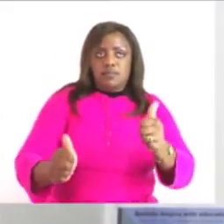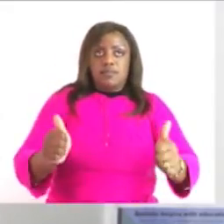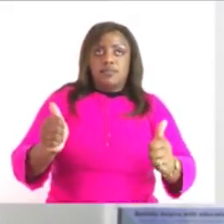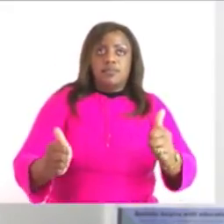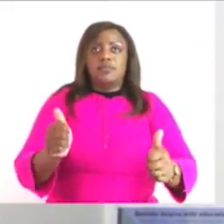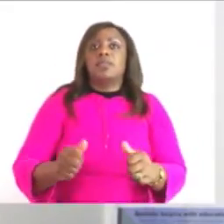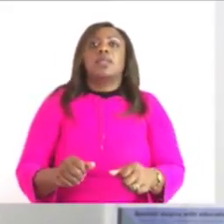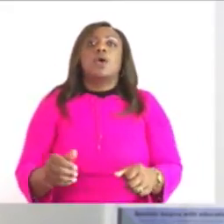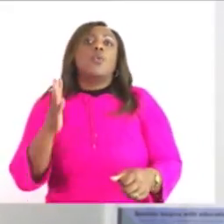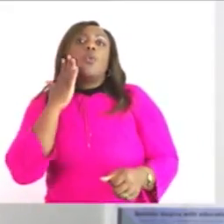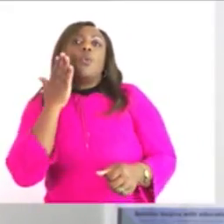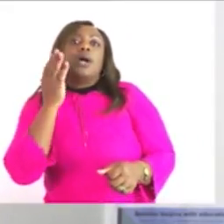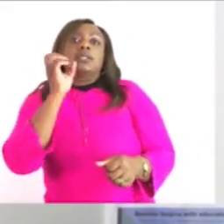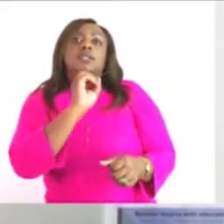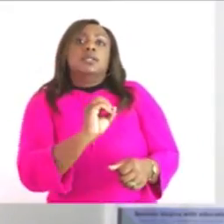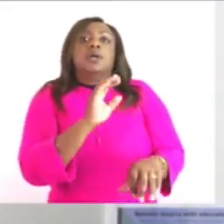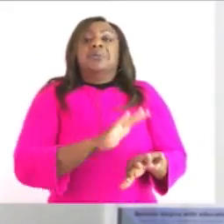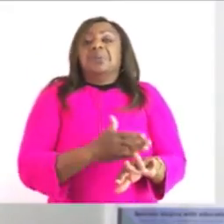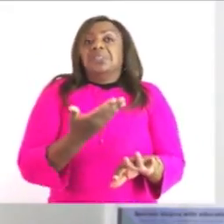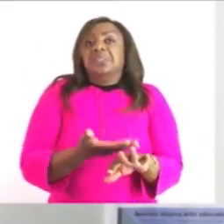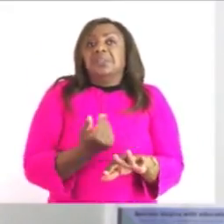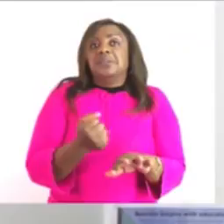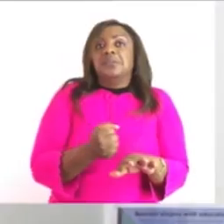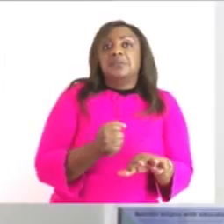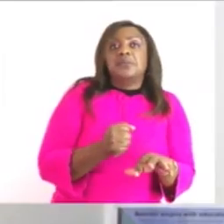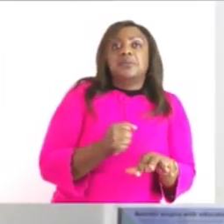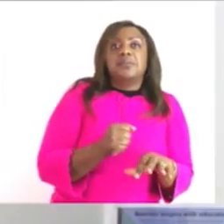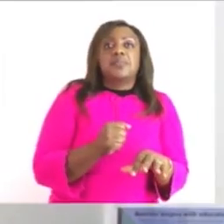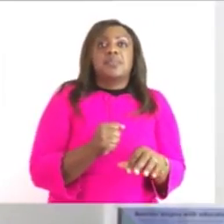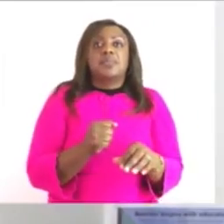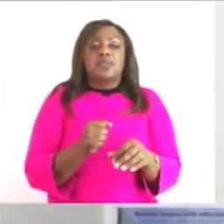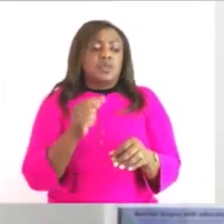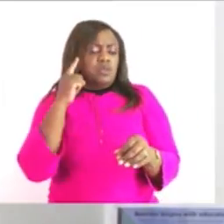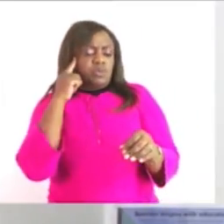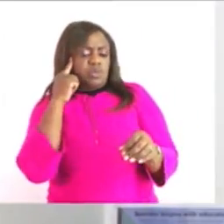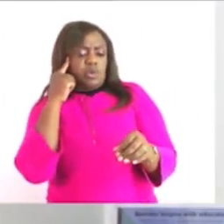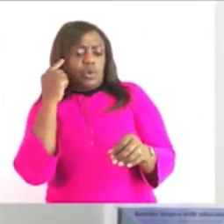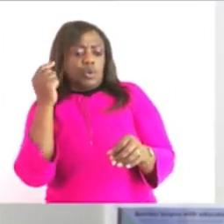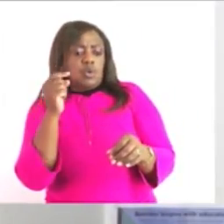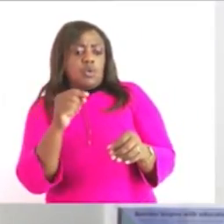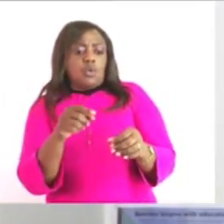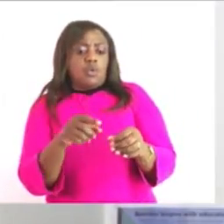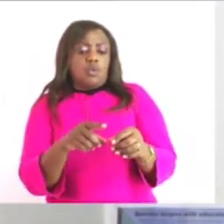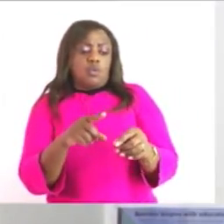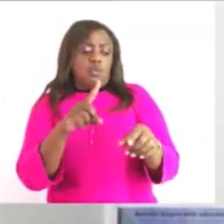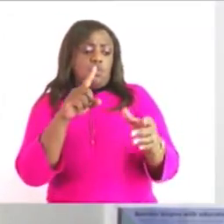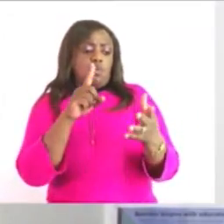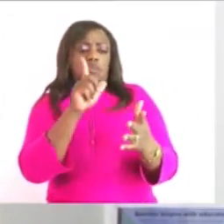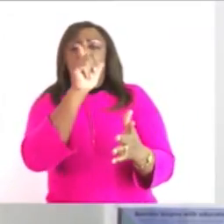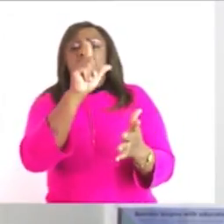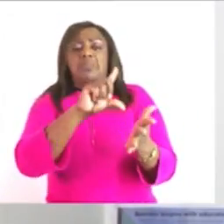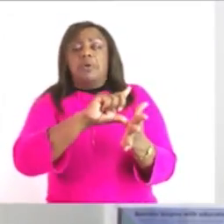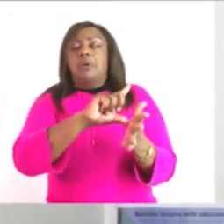for example if you could guess one one hour it will take you one hour